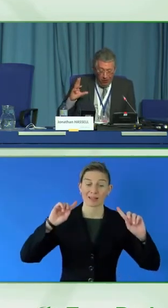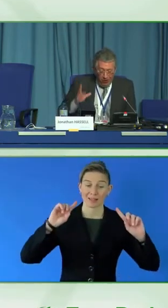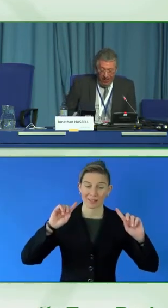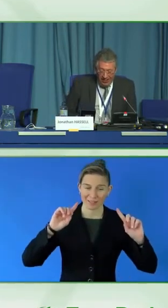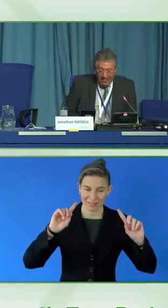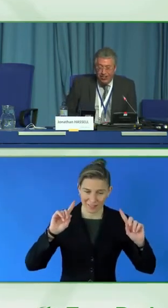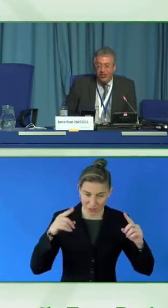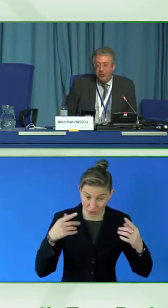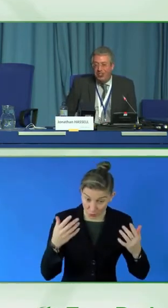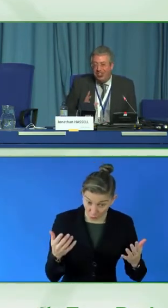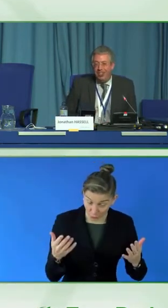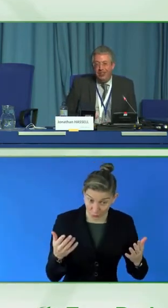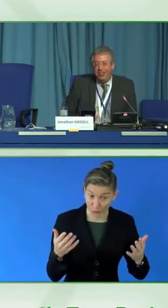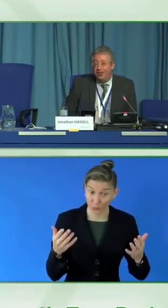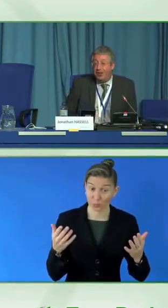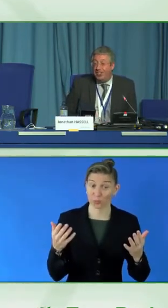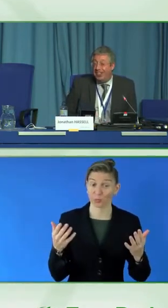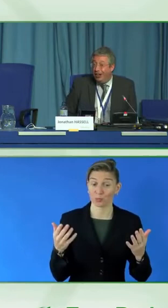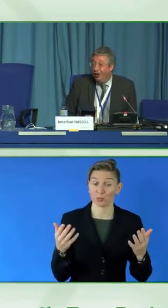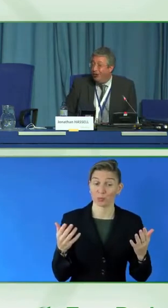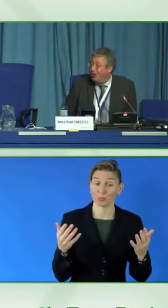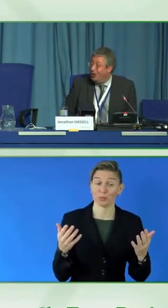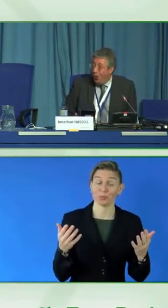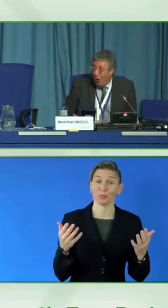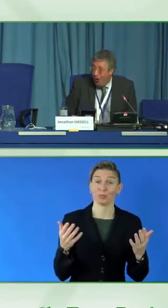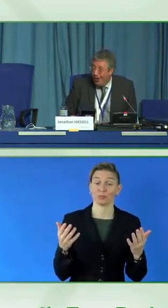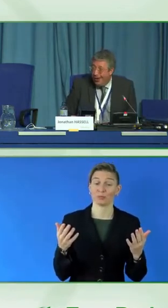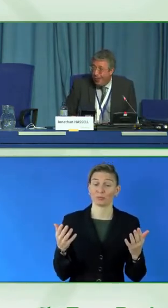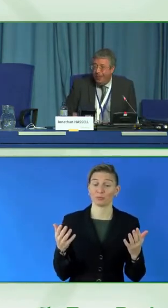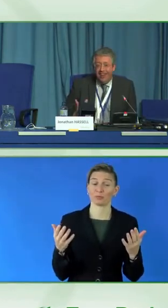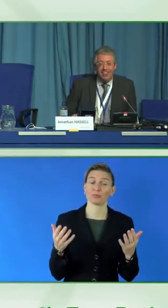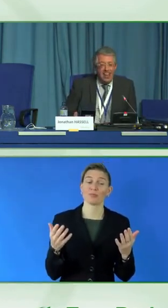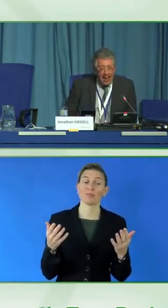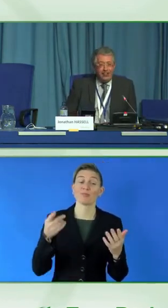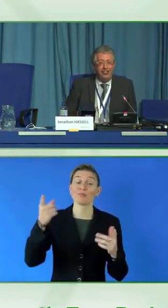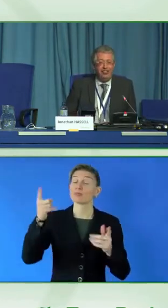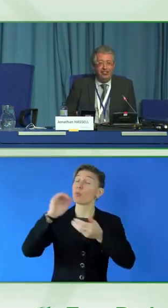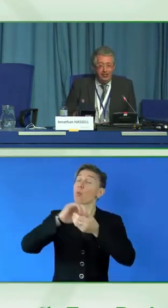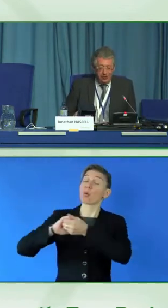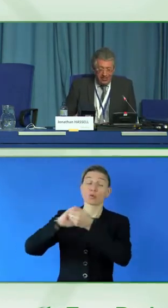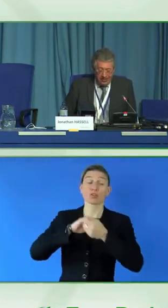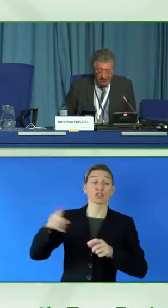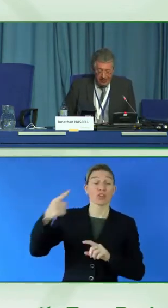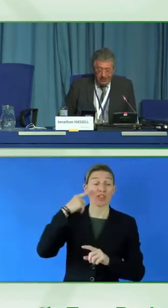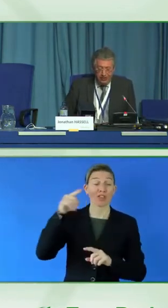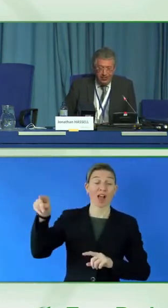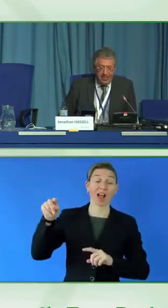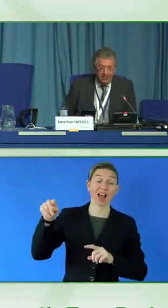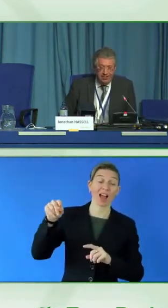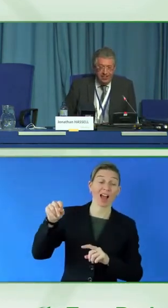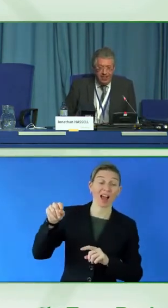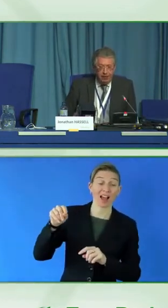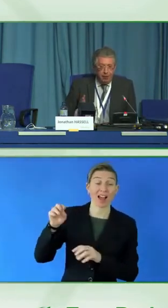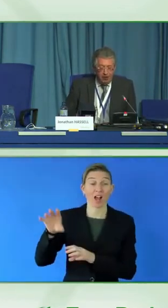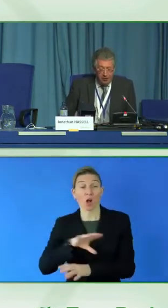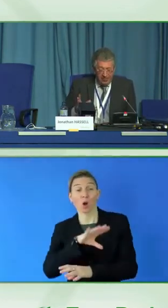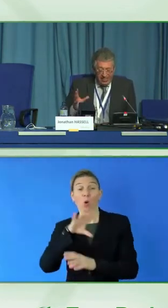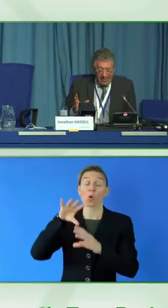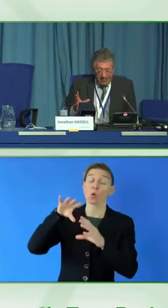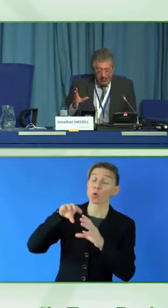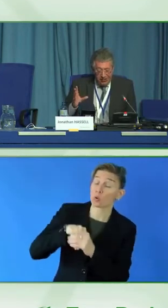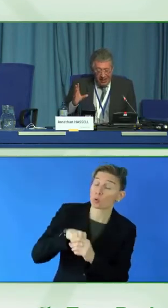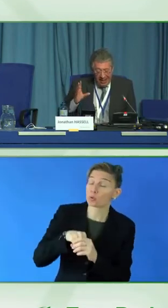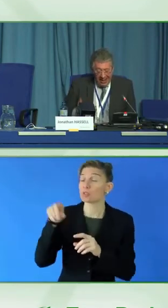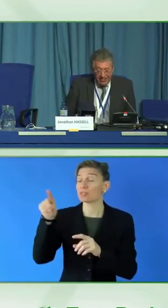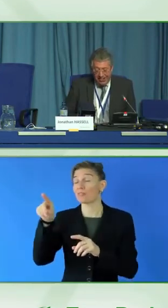That organizations would turn their diversity and inclusion talk into action using the international standard. We want